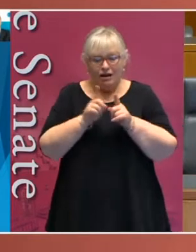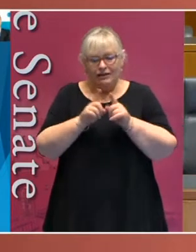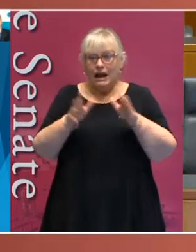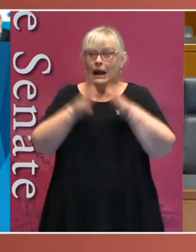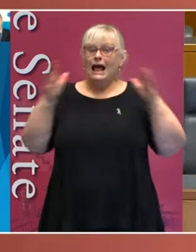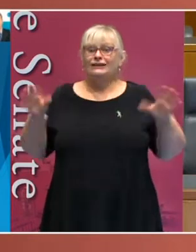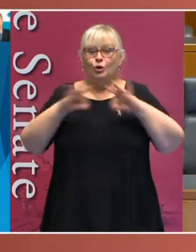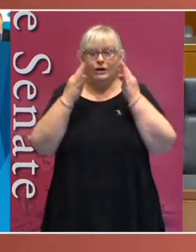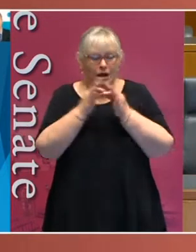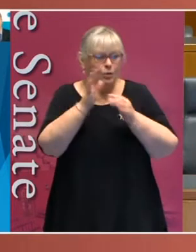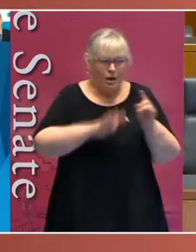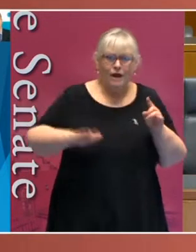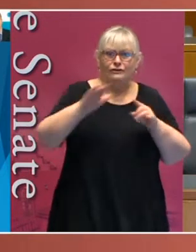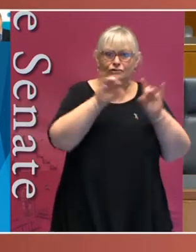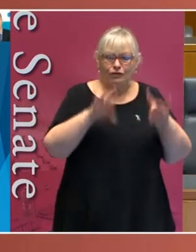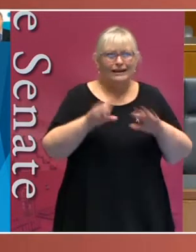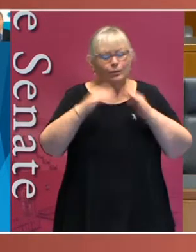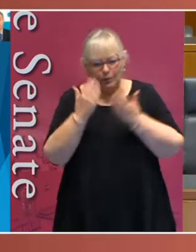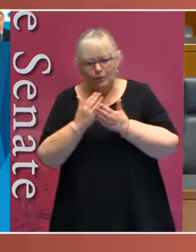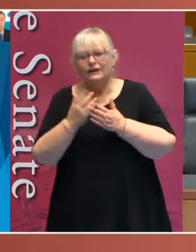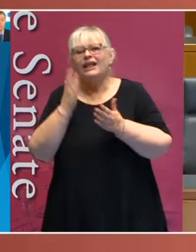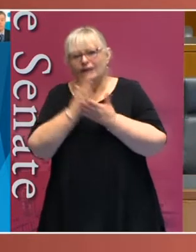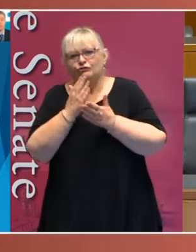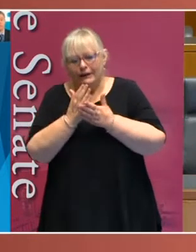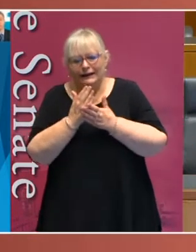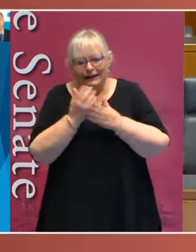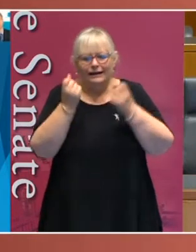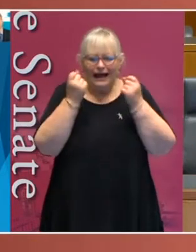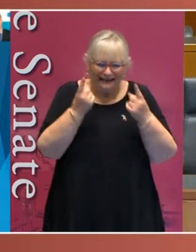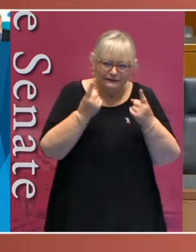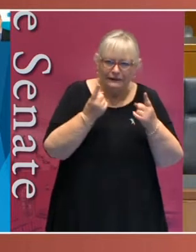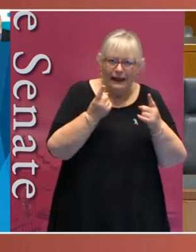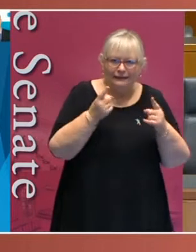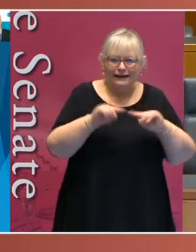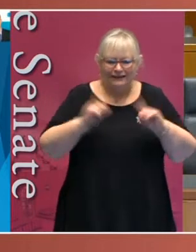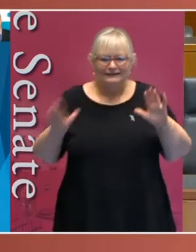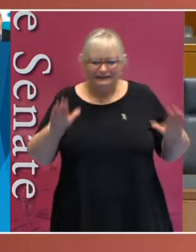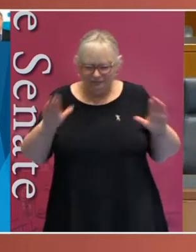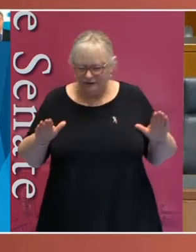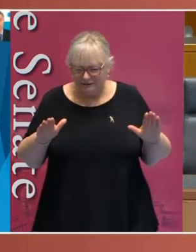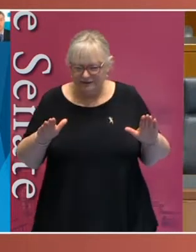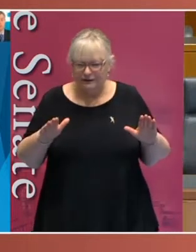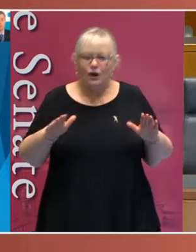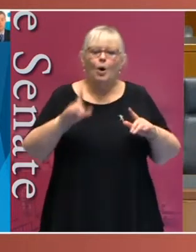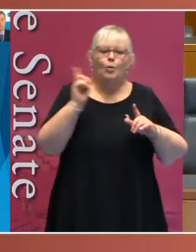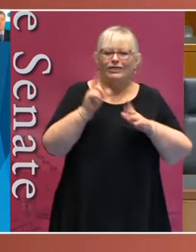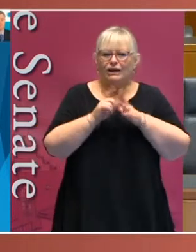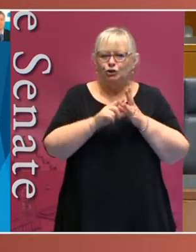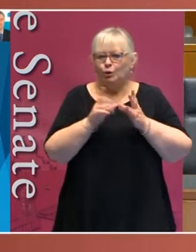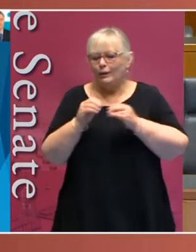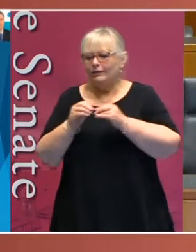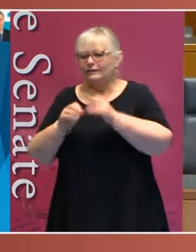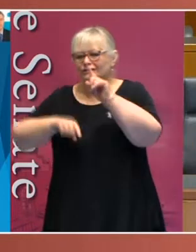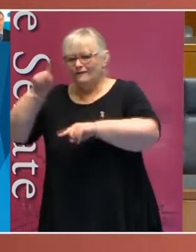across Australia and the world are reconsidering in terms of how they undertake diversity and inclusion.